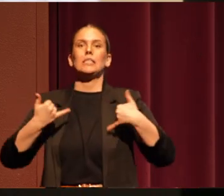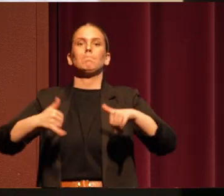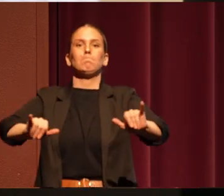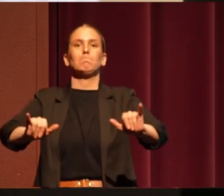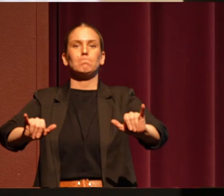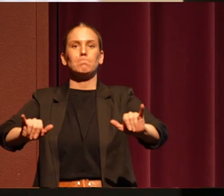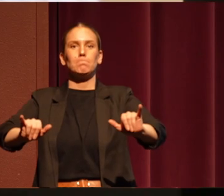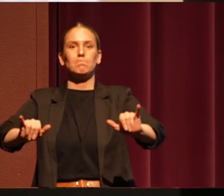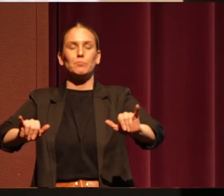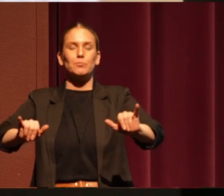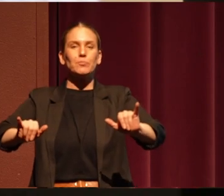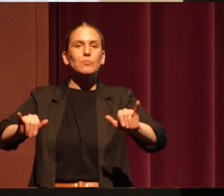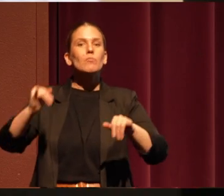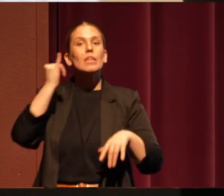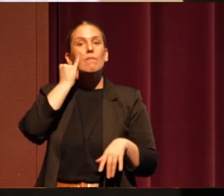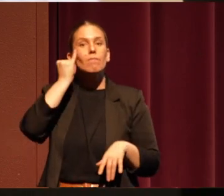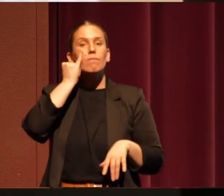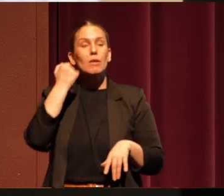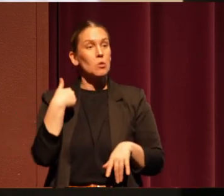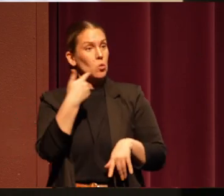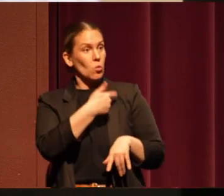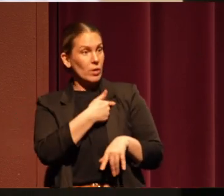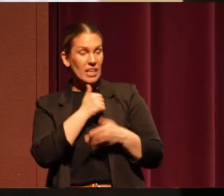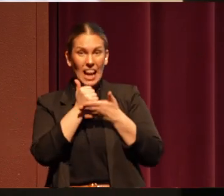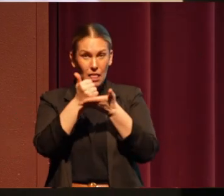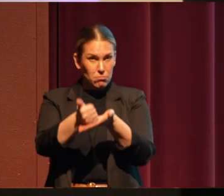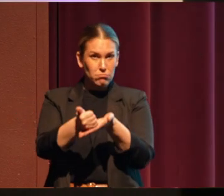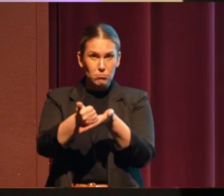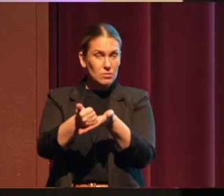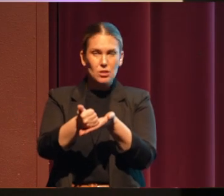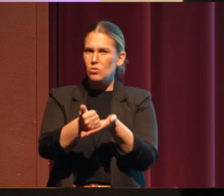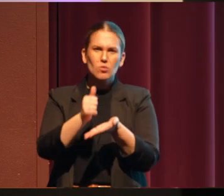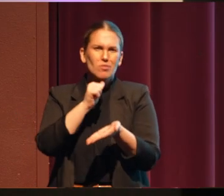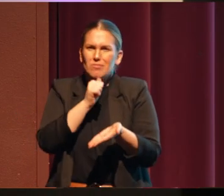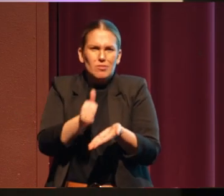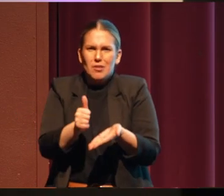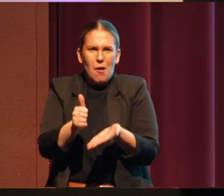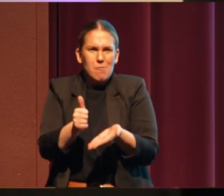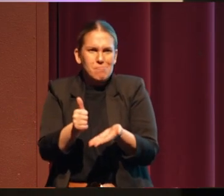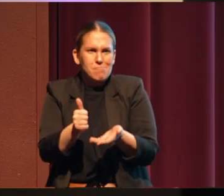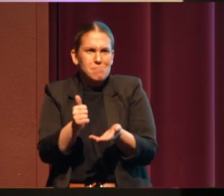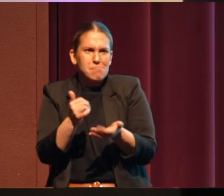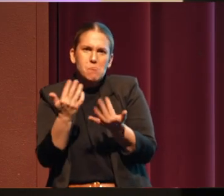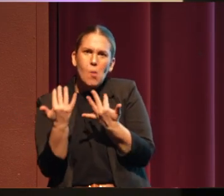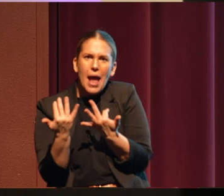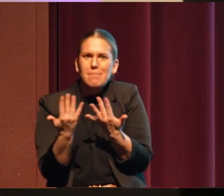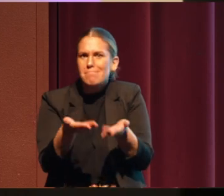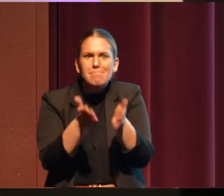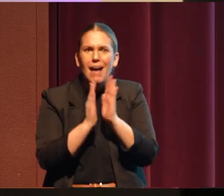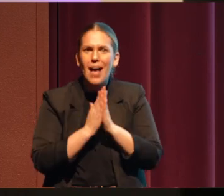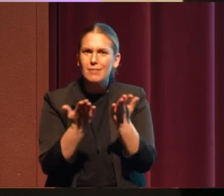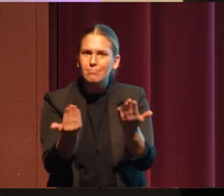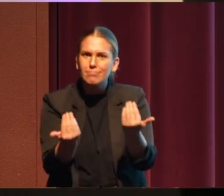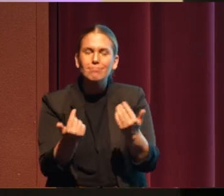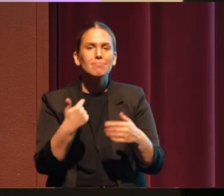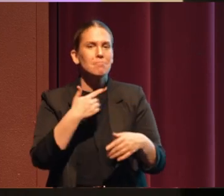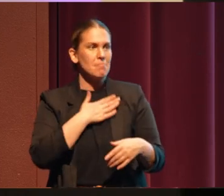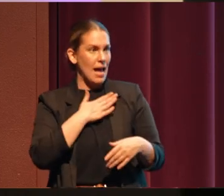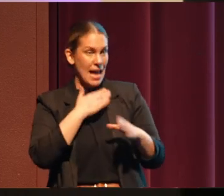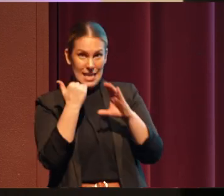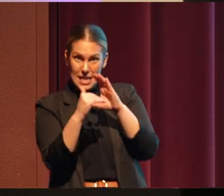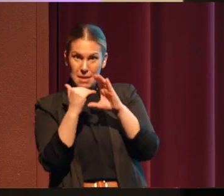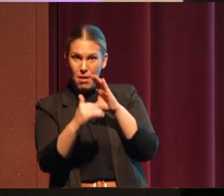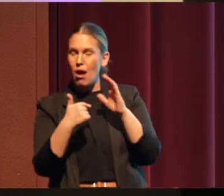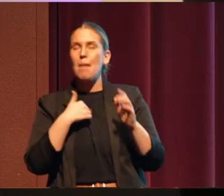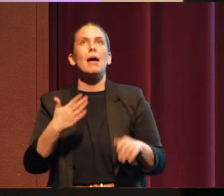And if we can ever be of assistance to you, please do not hesitate to ask. My email is up here. I am happy to help in